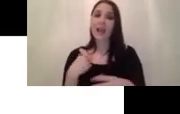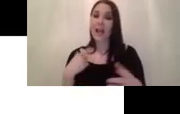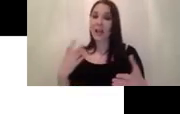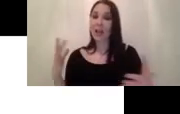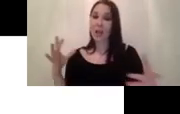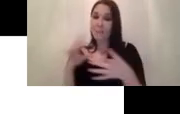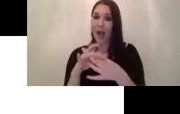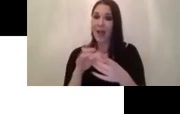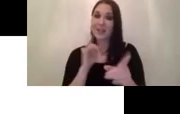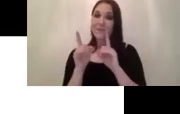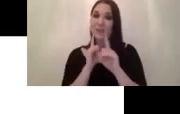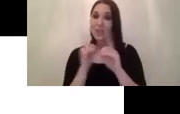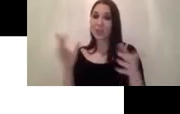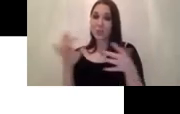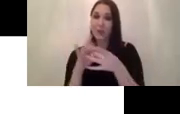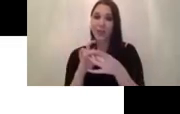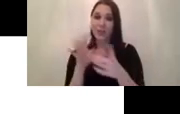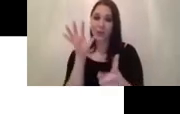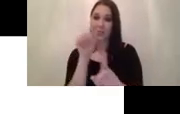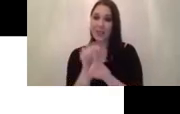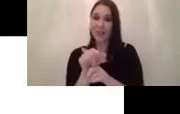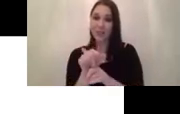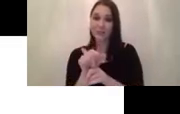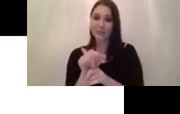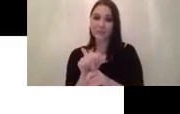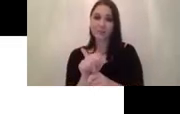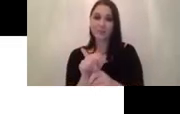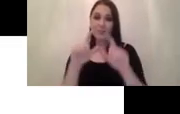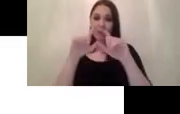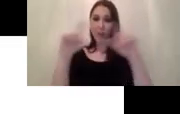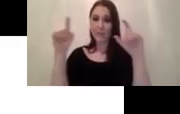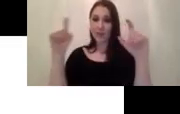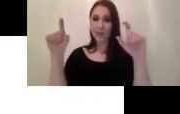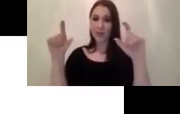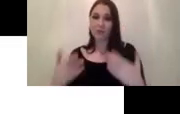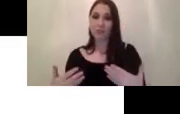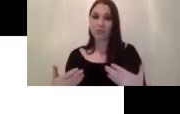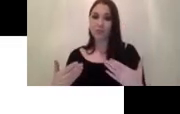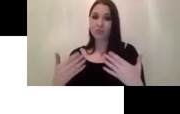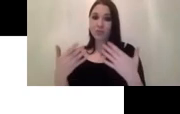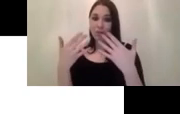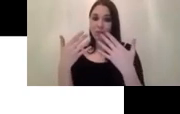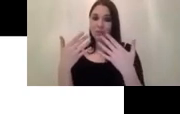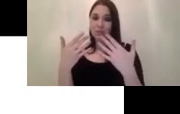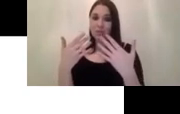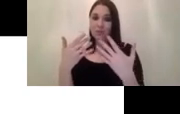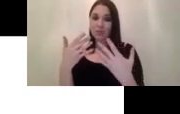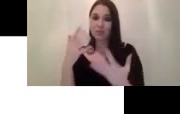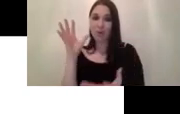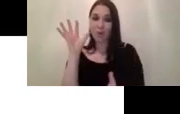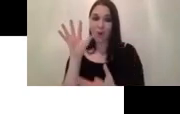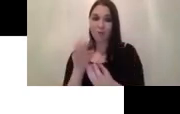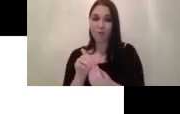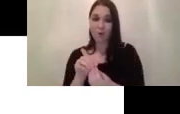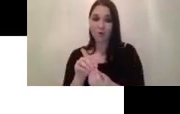information to get the detection uh here is the result of the uh over three data set